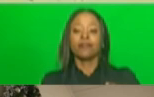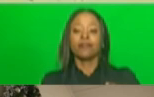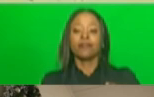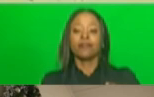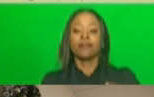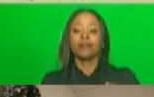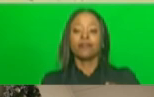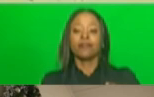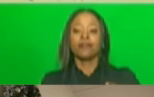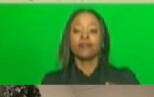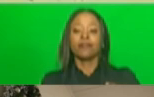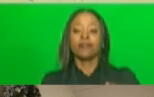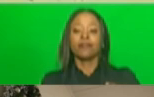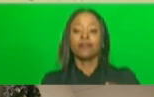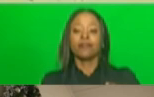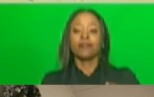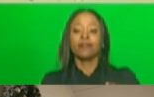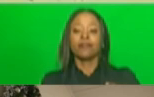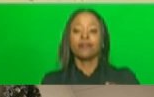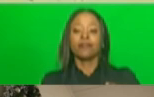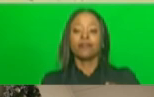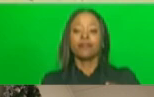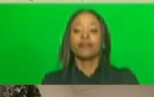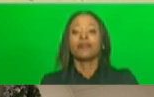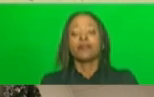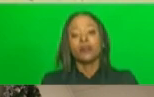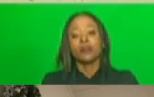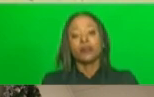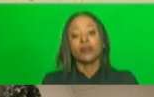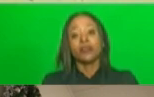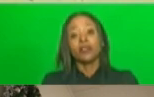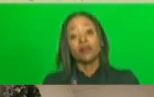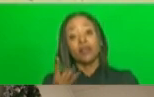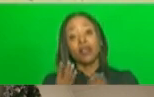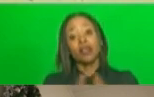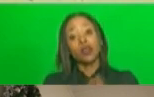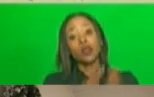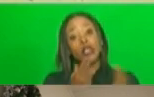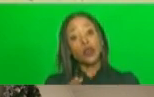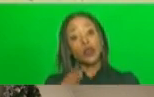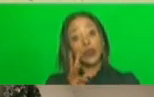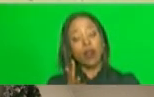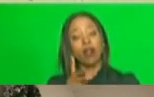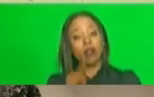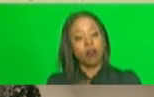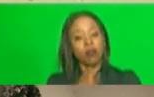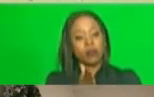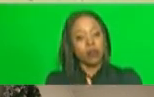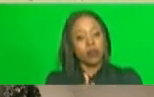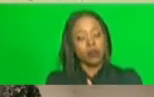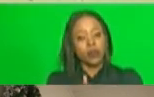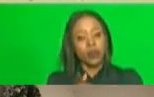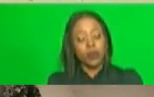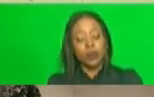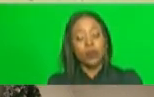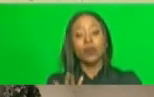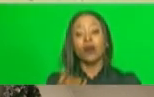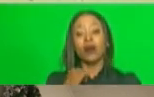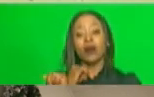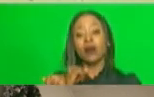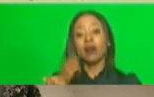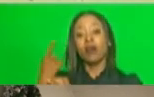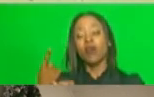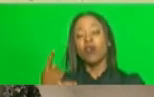legislation. Let's listen, guys. The first intervention is to get hazardous pesticides